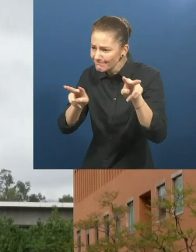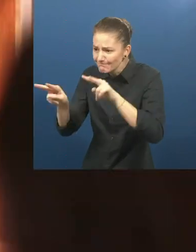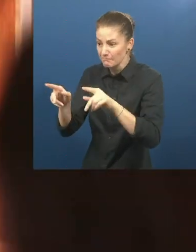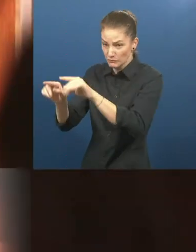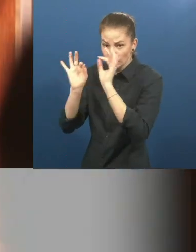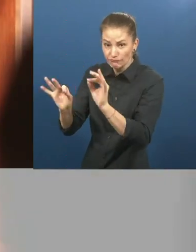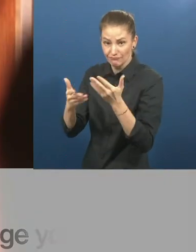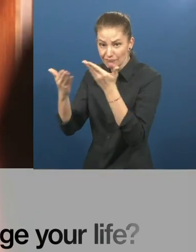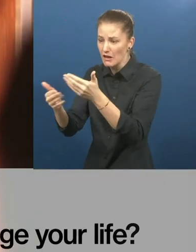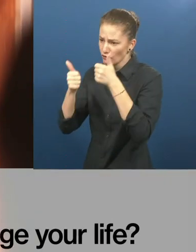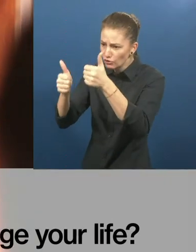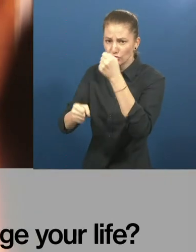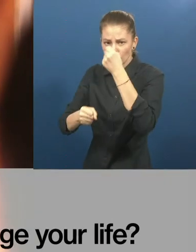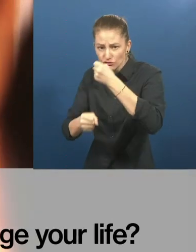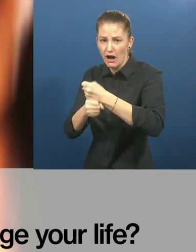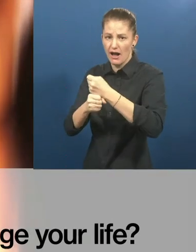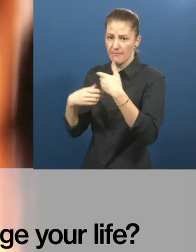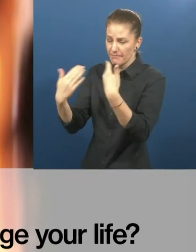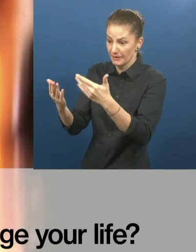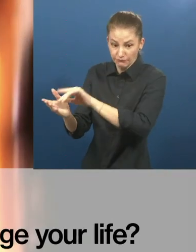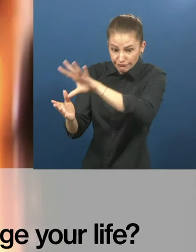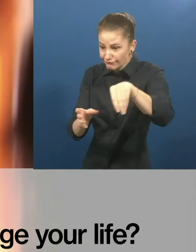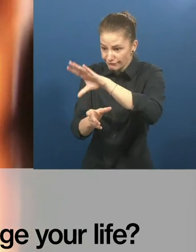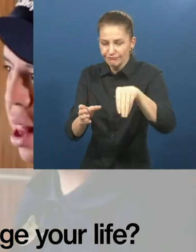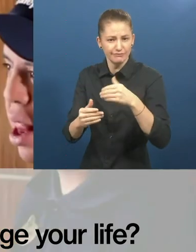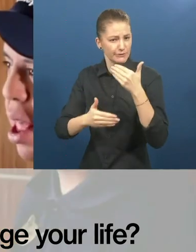How did this solution change your life?